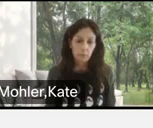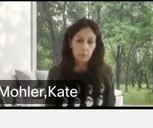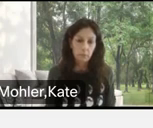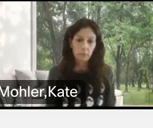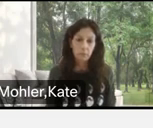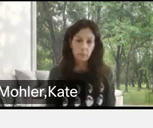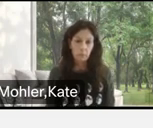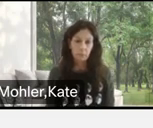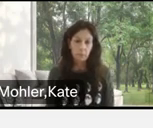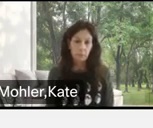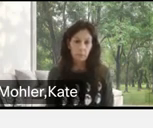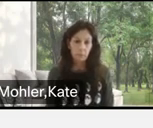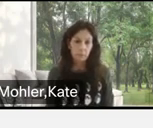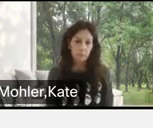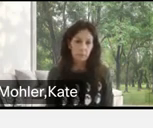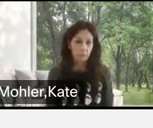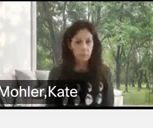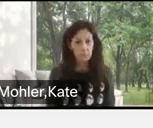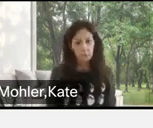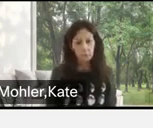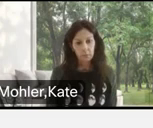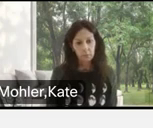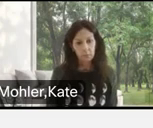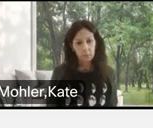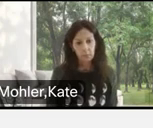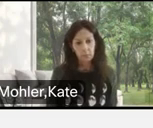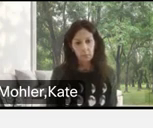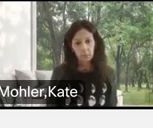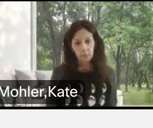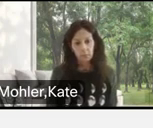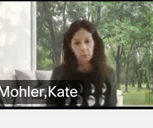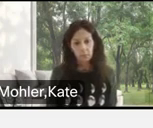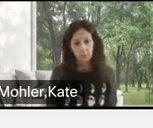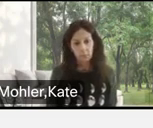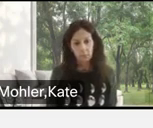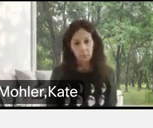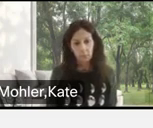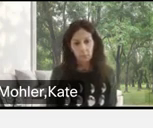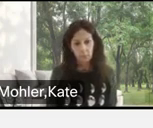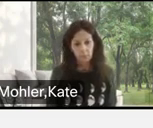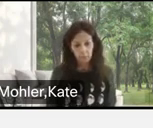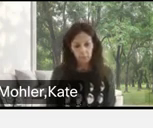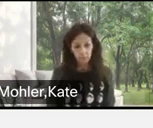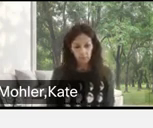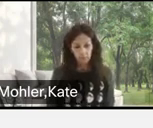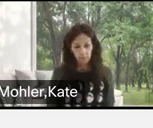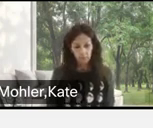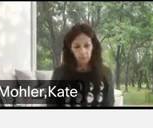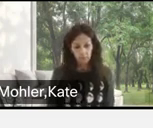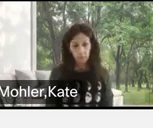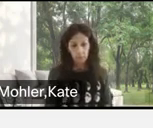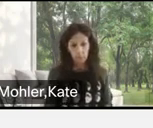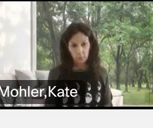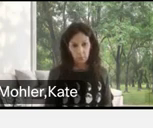Title 2 is state and local governments, and as we are a public, um, educational institution, that means that it also includes us.